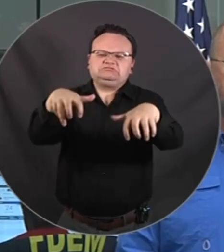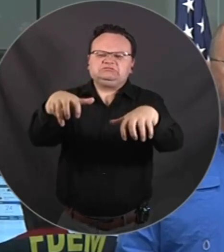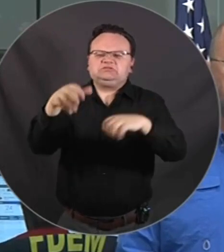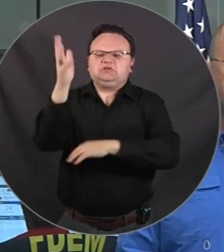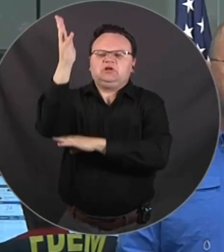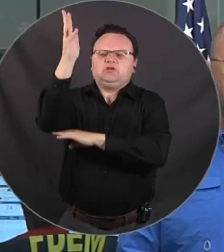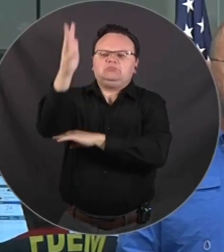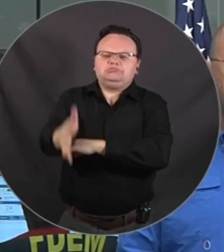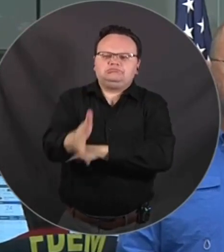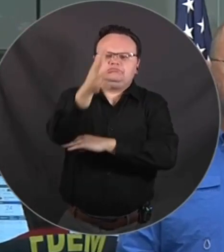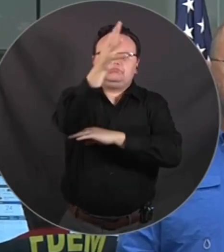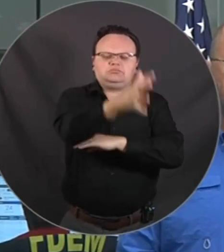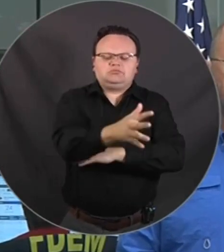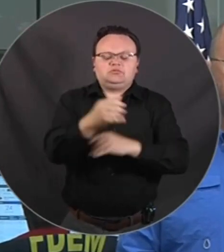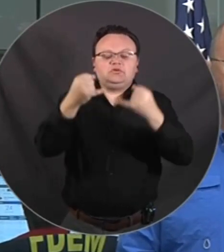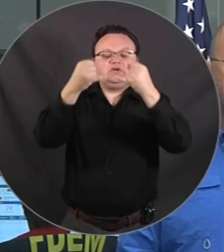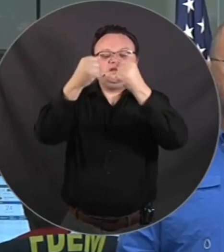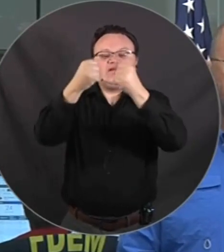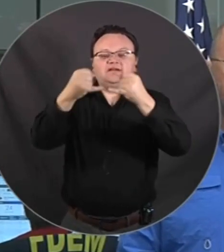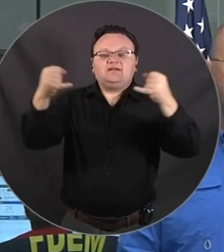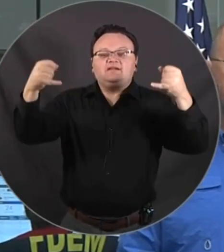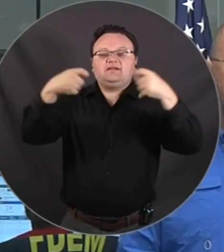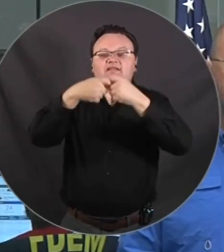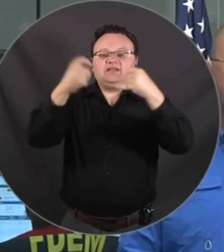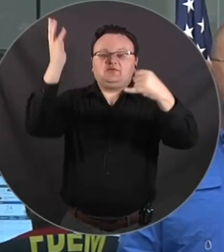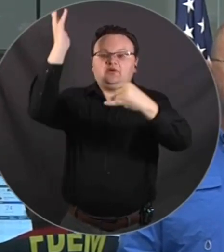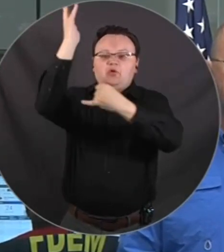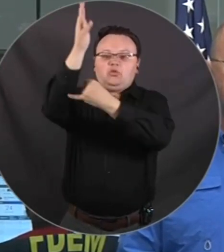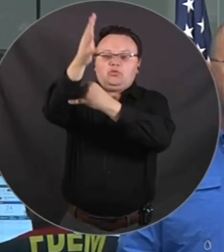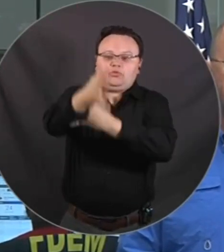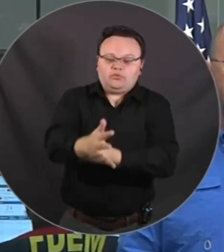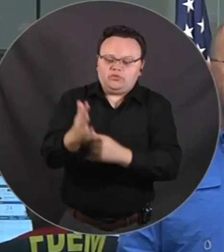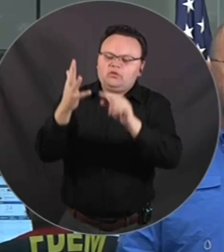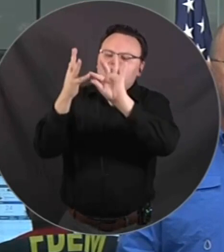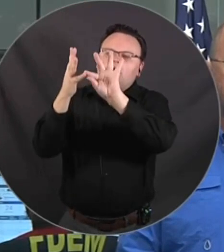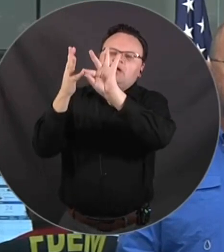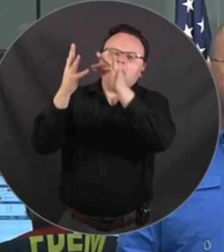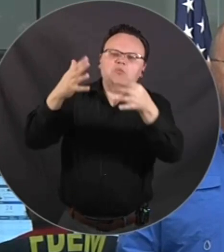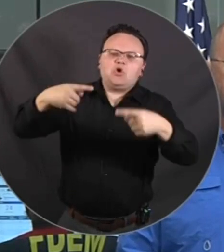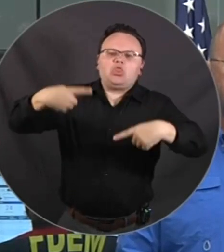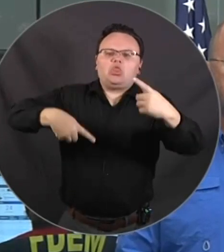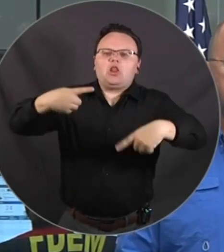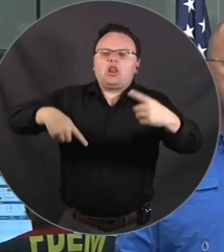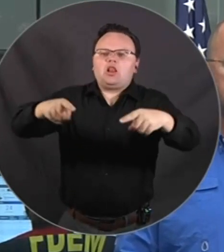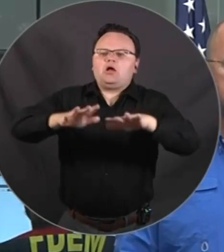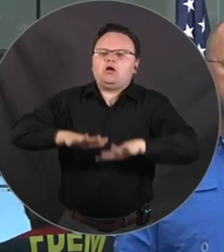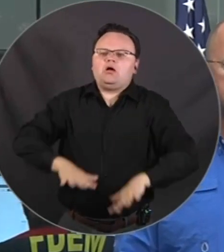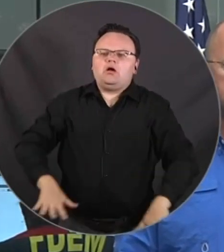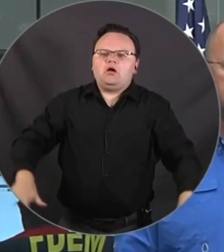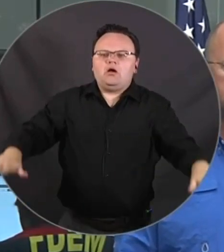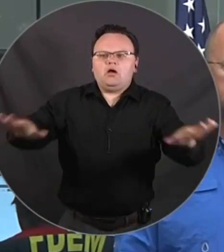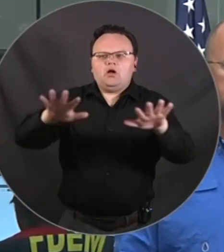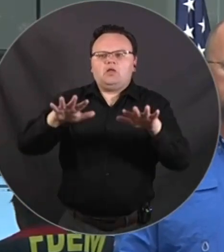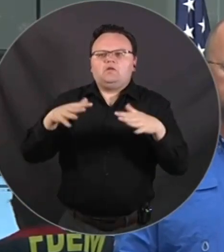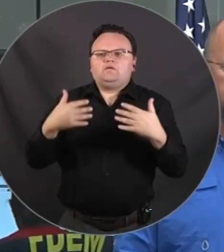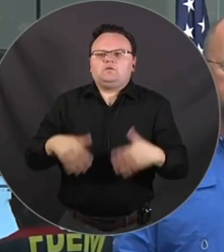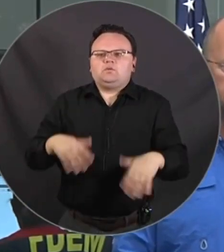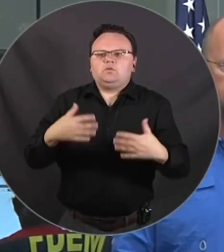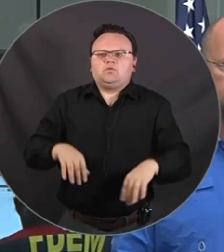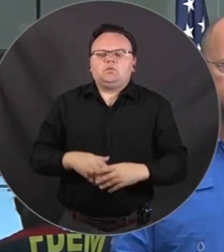power lines uh there were there were branches and all kinds of stuff kind of everywhere you did see